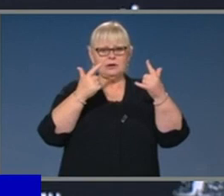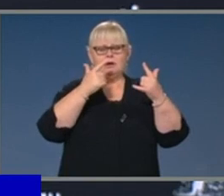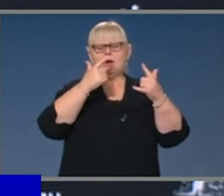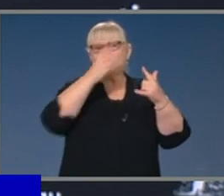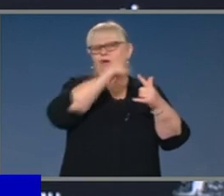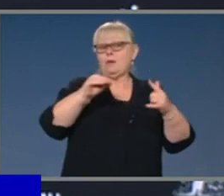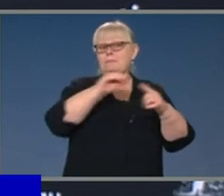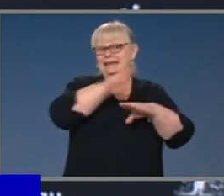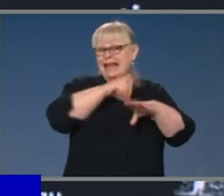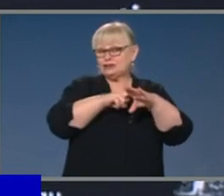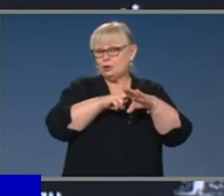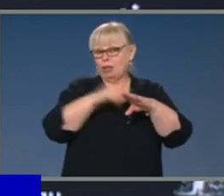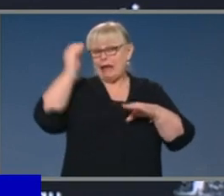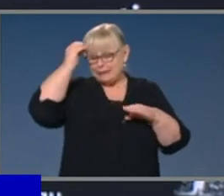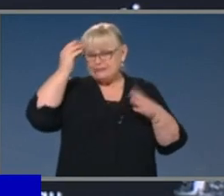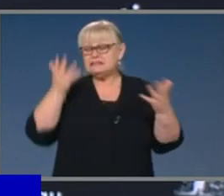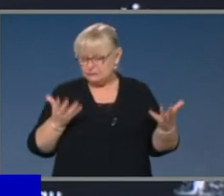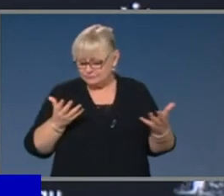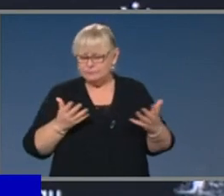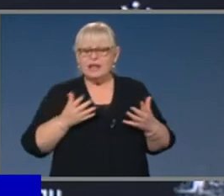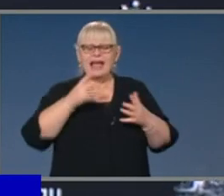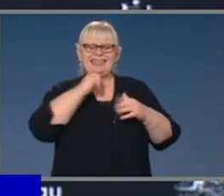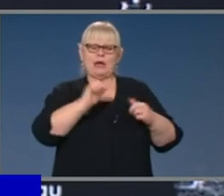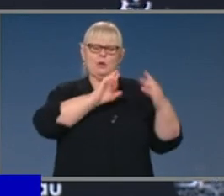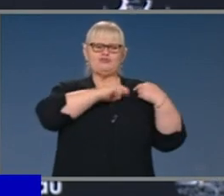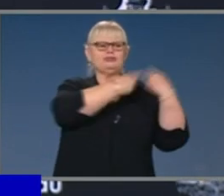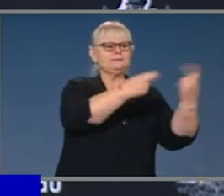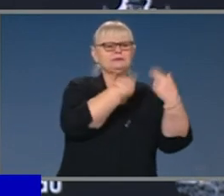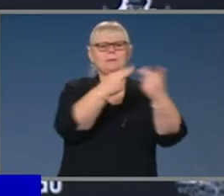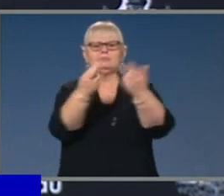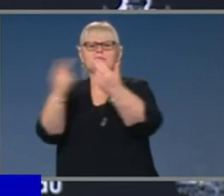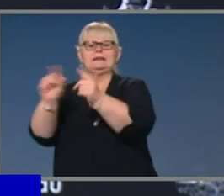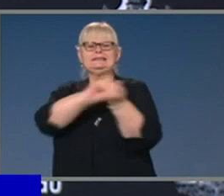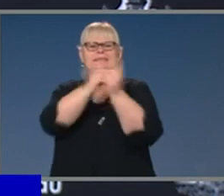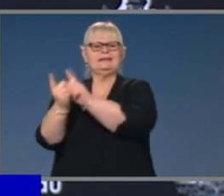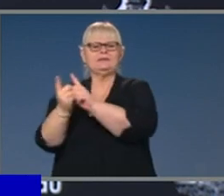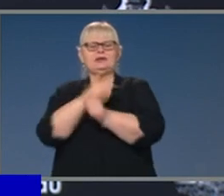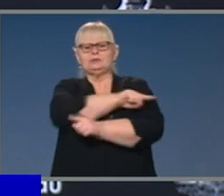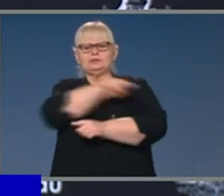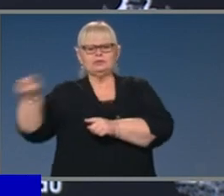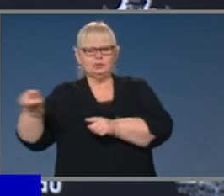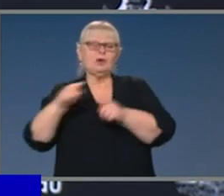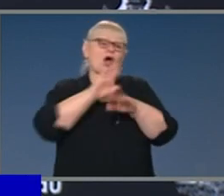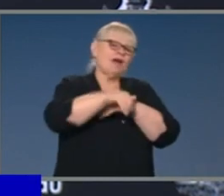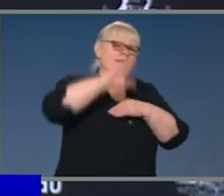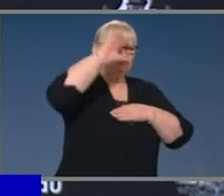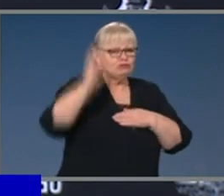Cabinet and to set out the tasking for those subcommittees on rural and regional